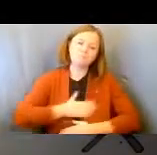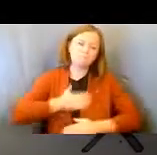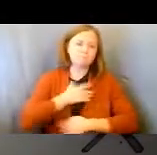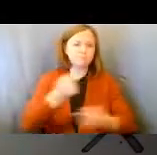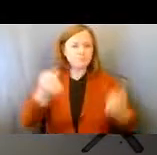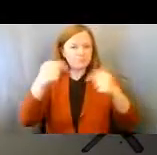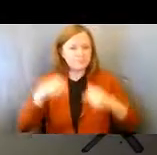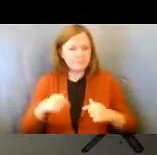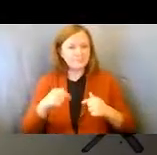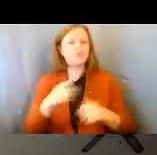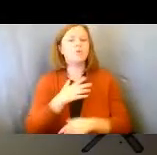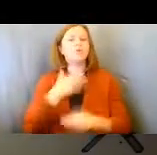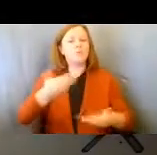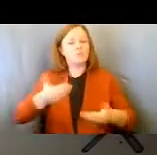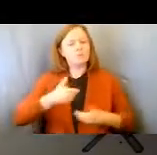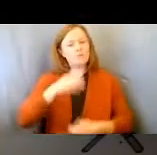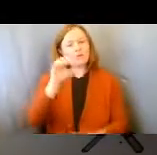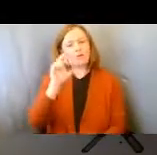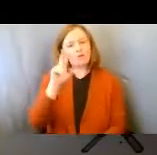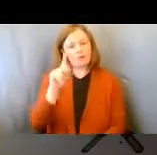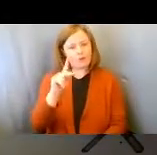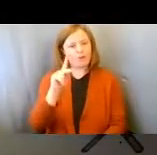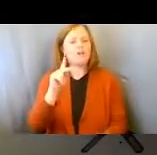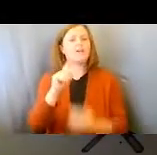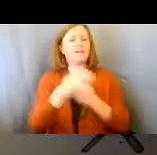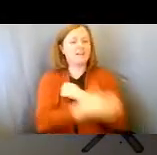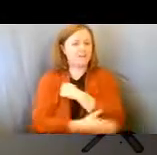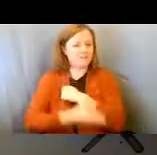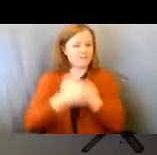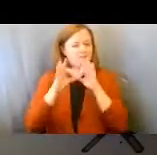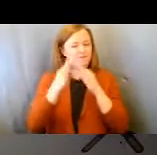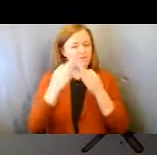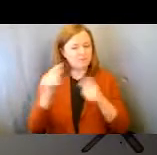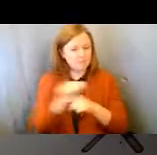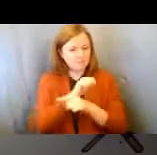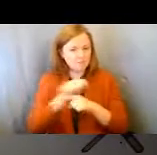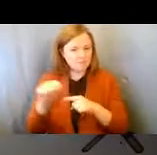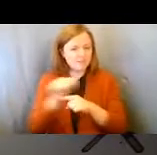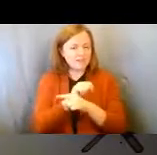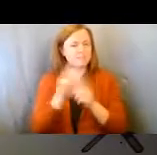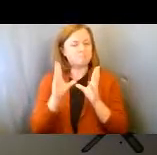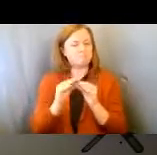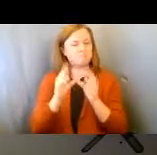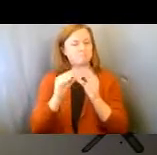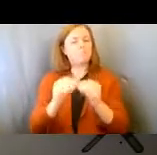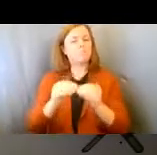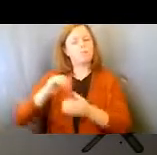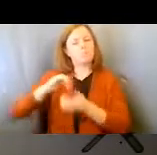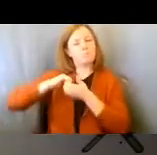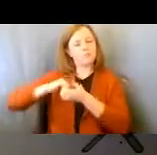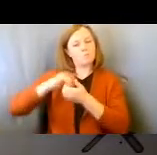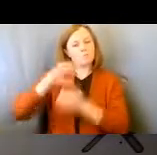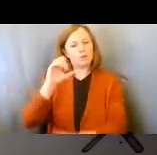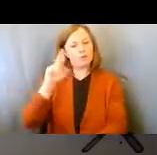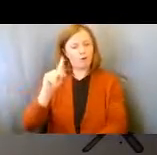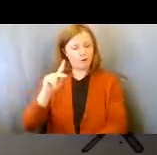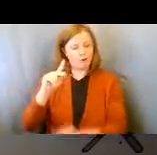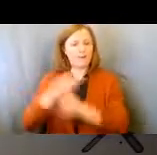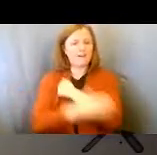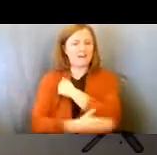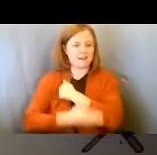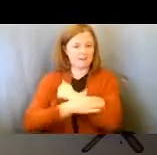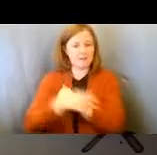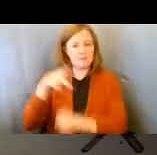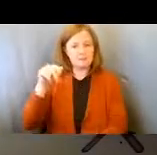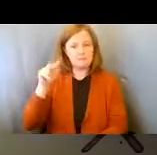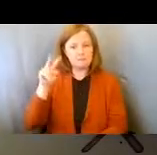welcome you to the Clark County Family Training Series. This series is in partnership with Clark County, Pays,